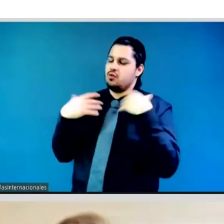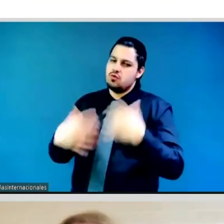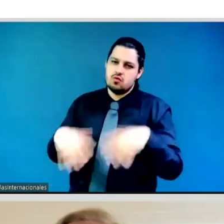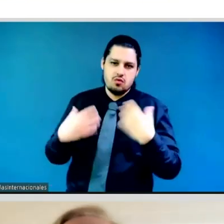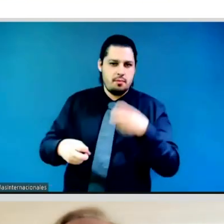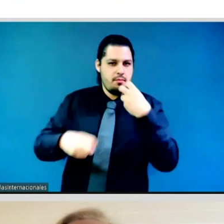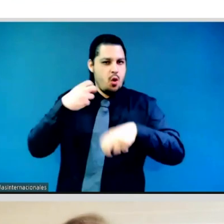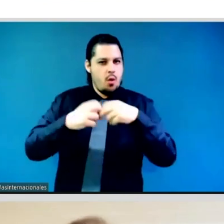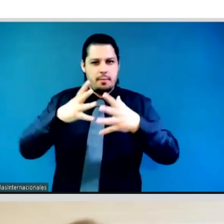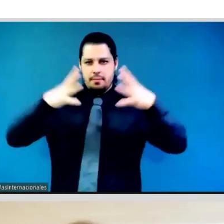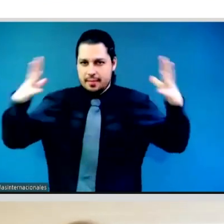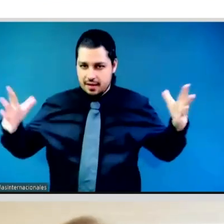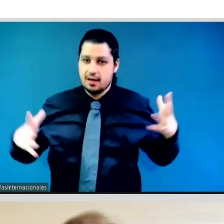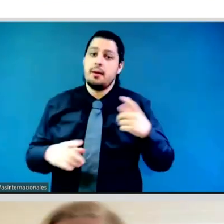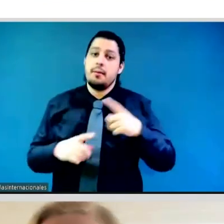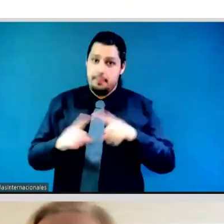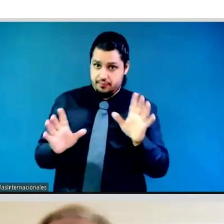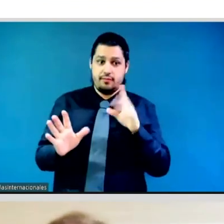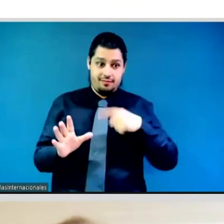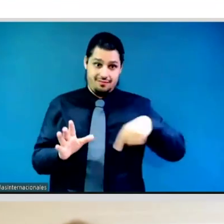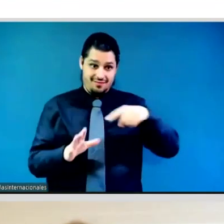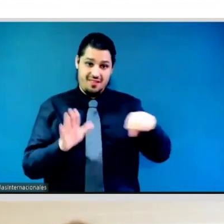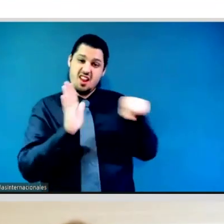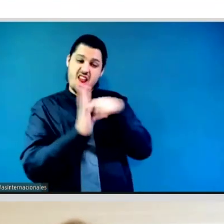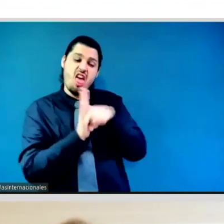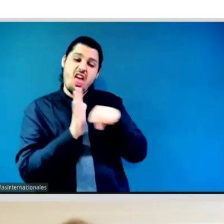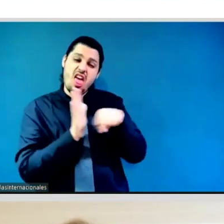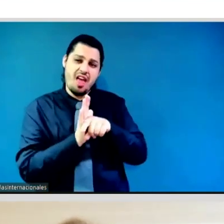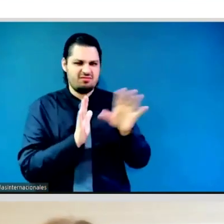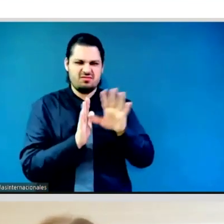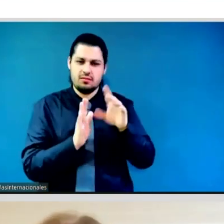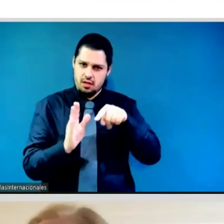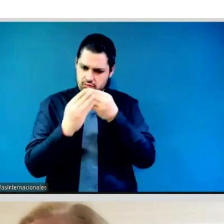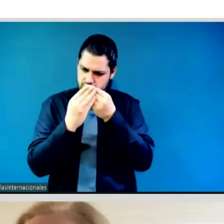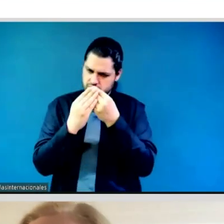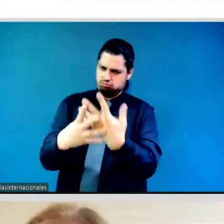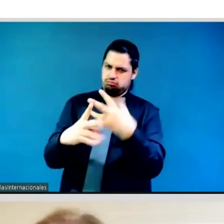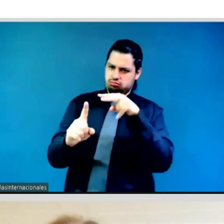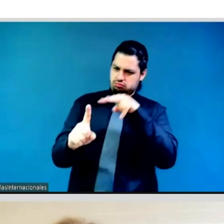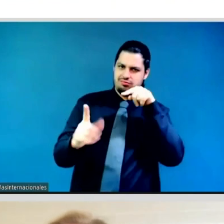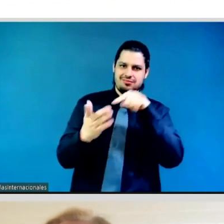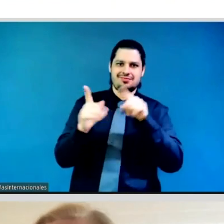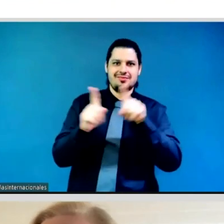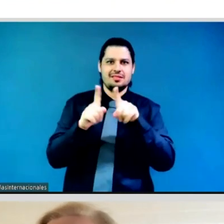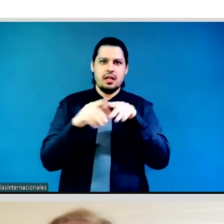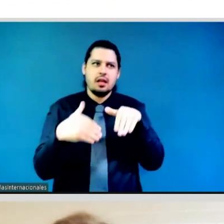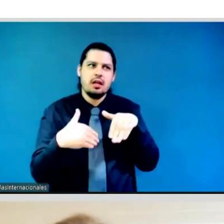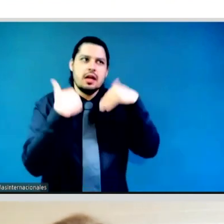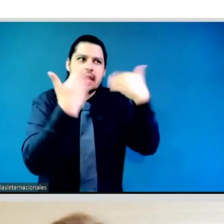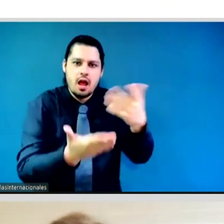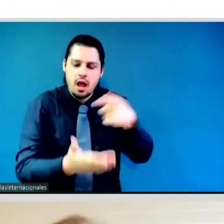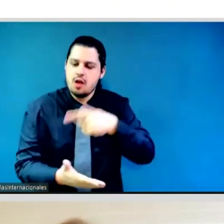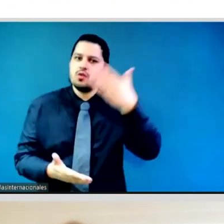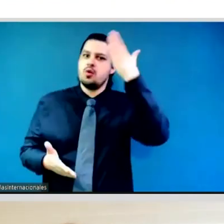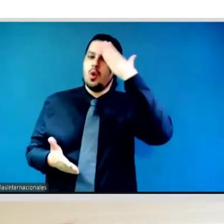a more equal future for men and for women? Isn't women's equal participation the game changer we need